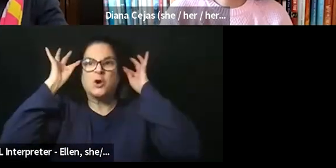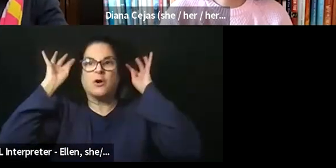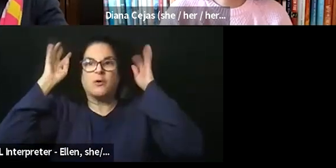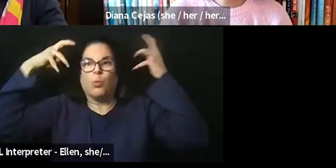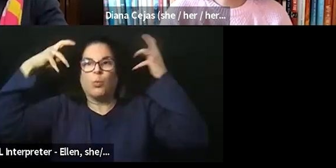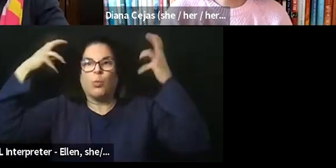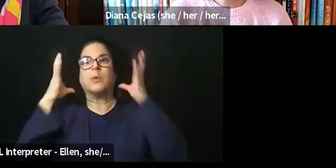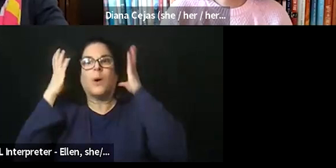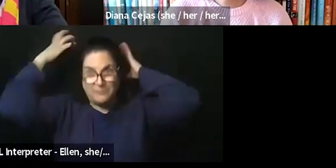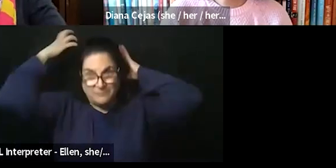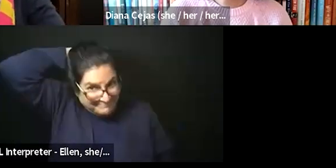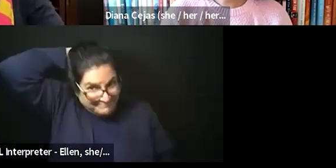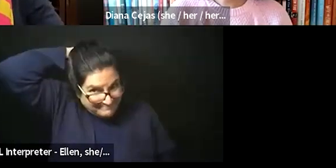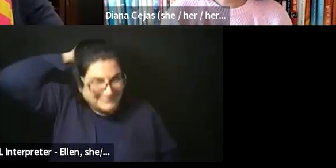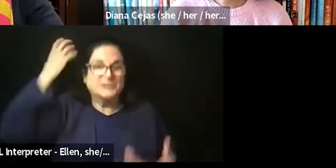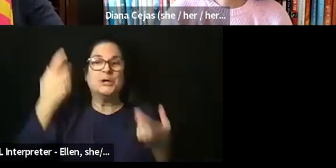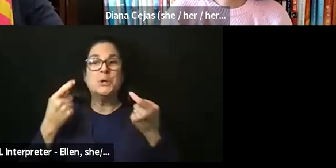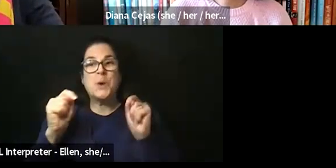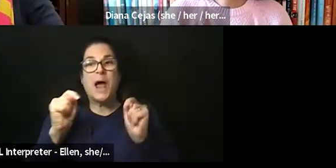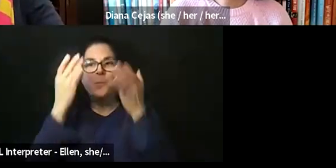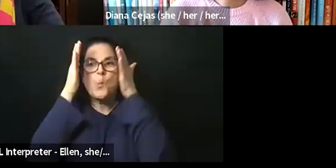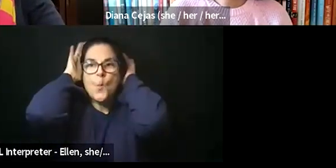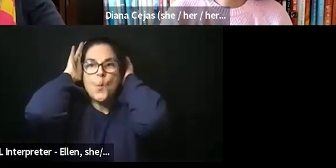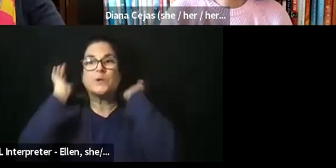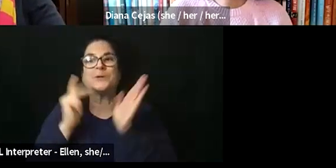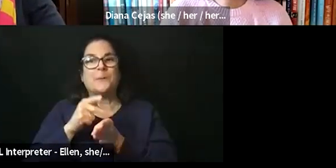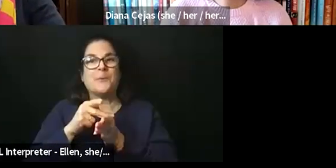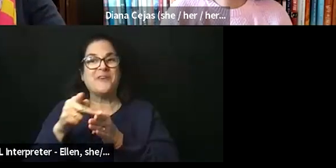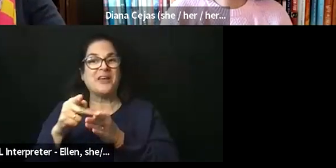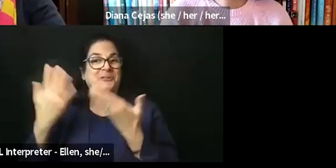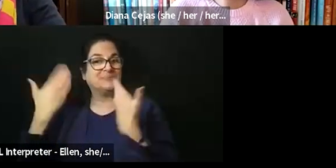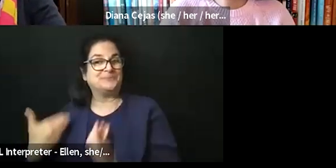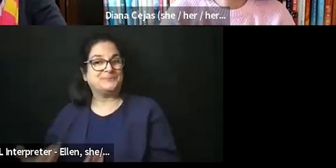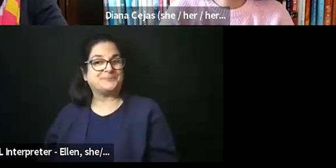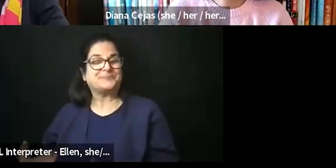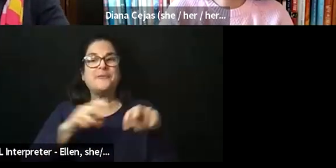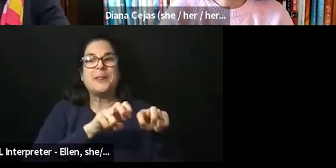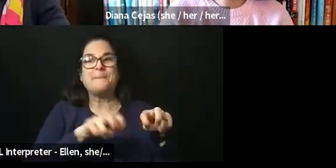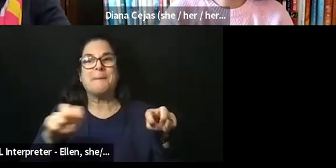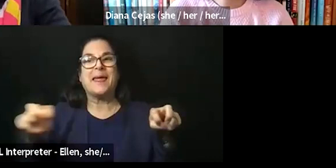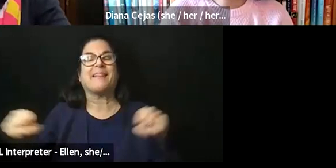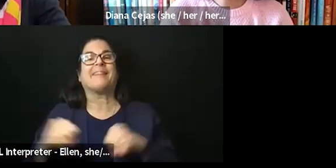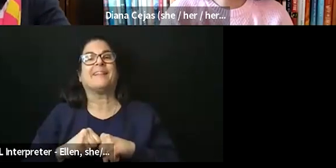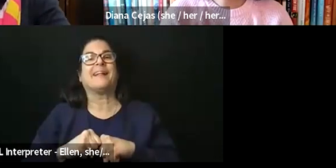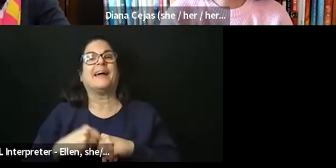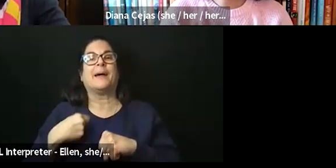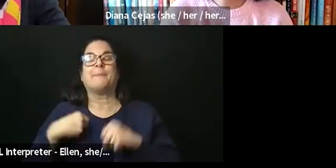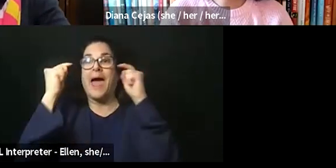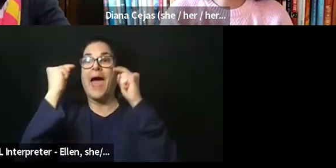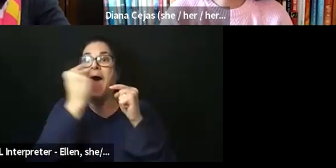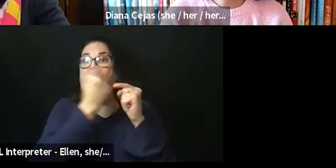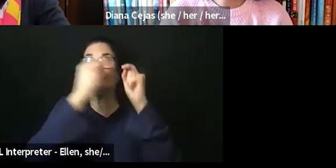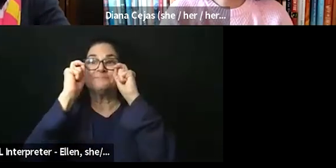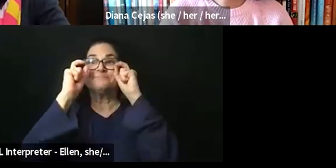and in an attempt to look professional for this panel. And I have big eyes and I am